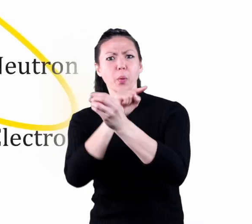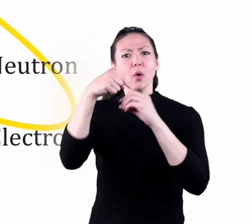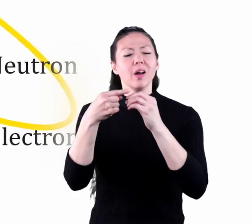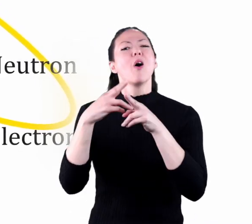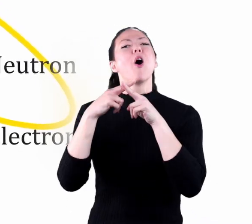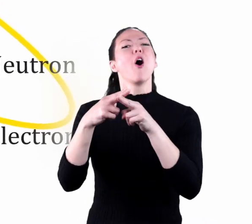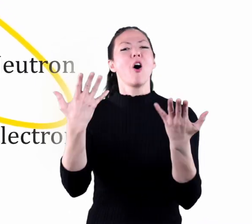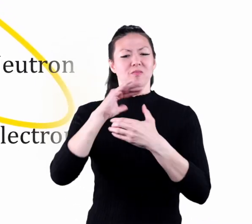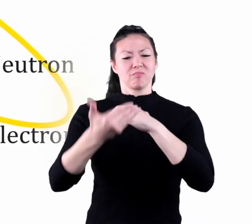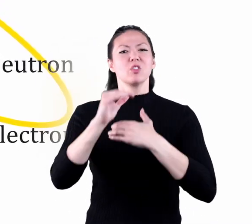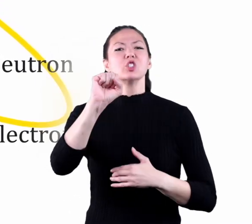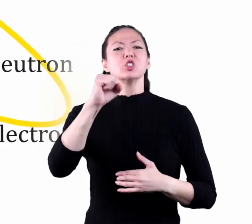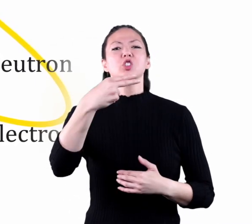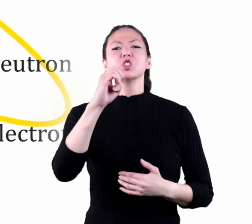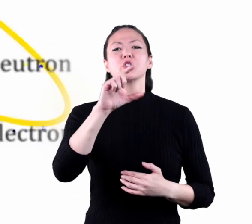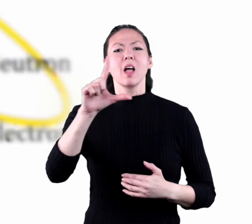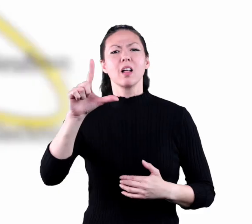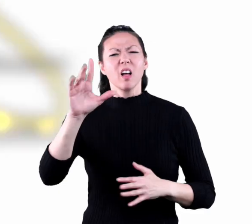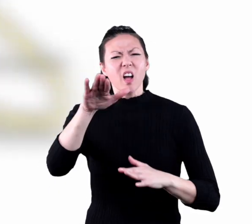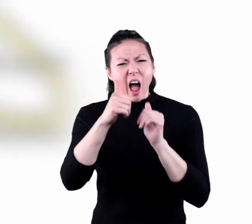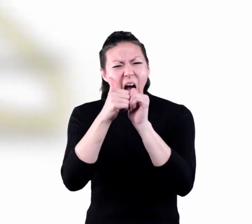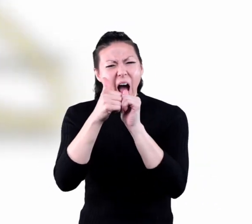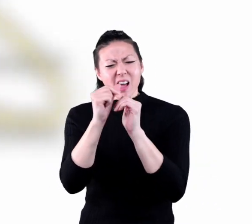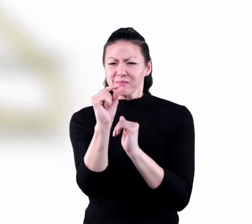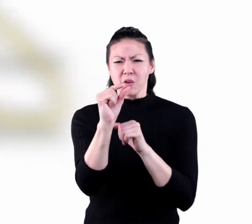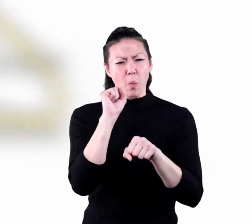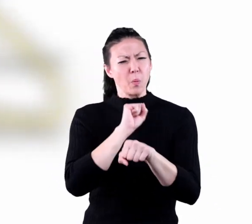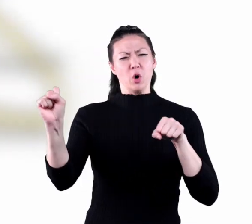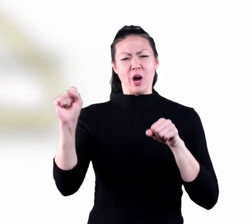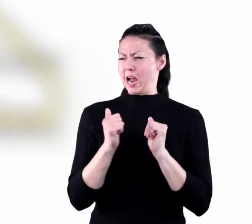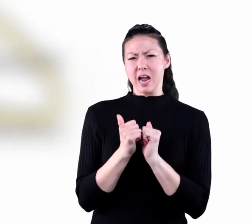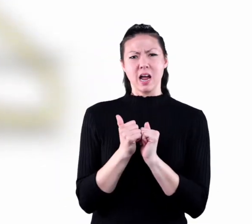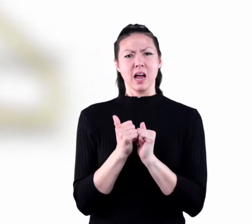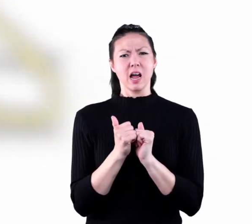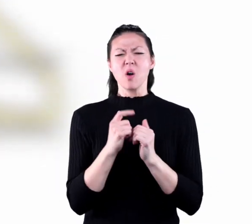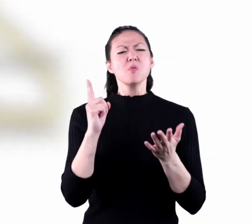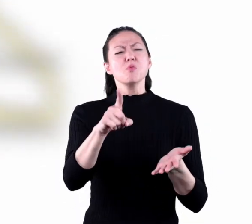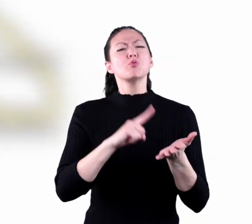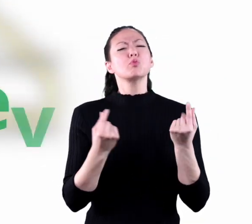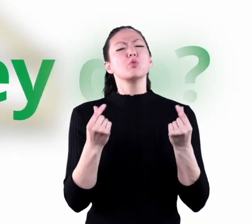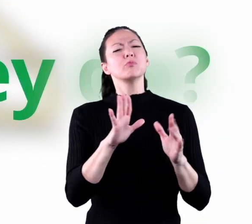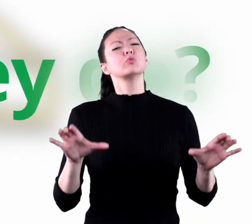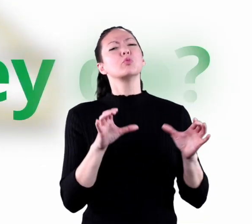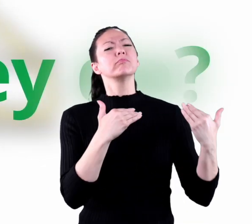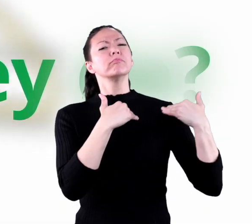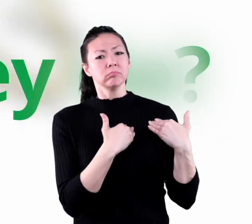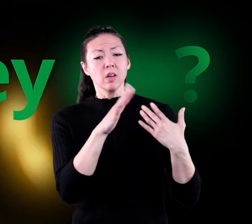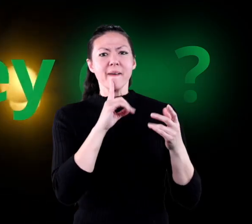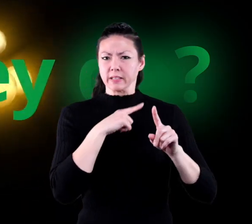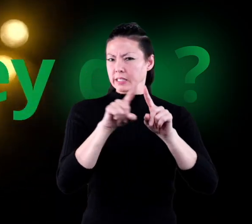the nucleus, in what is called a shell. How do these super tiny atoms work? And what do they do?